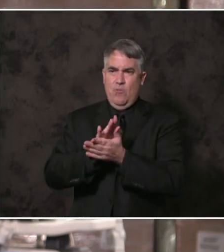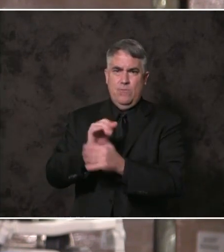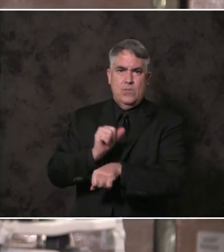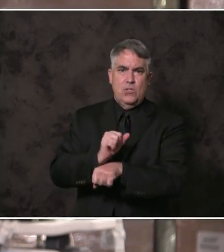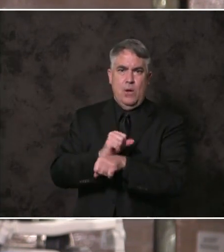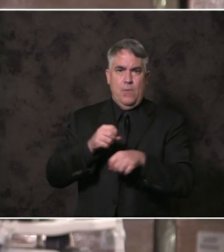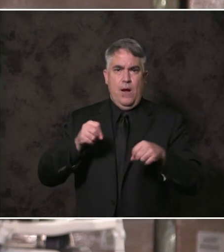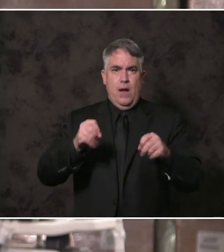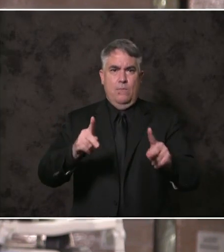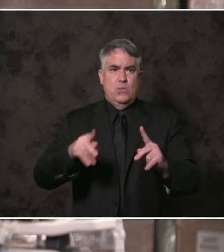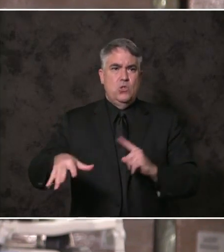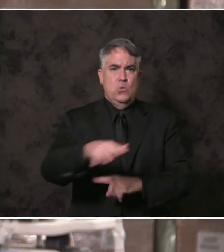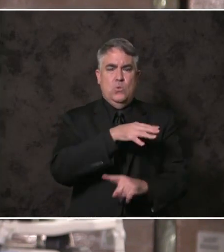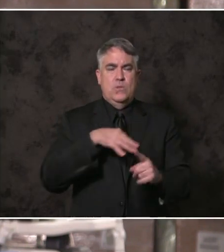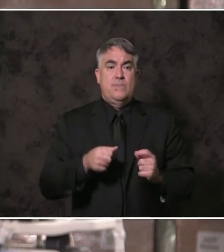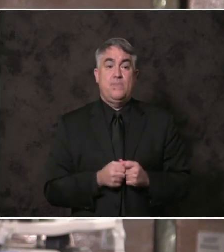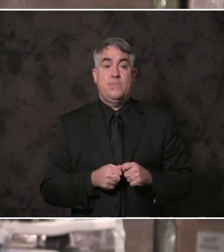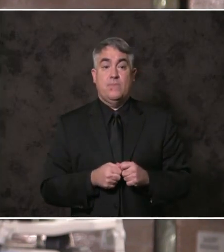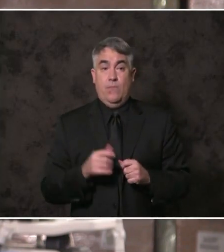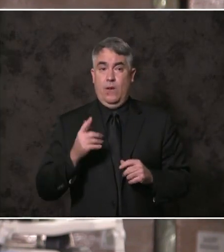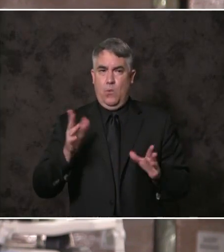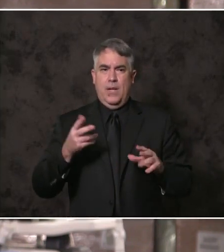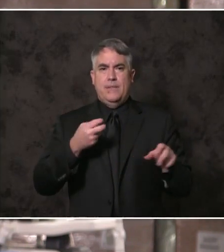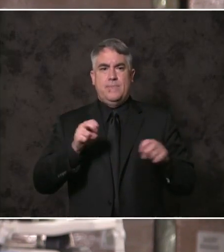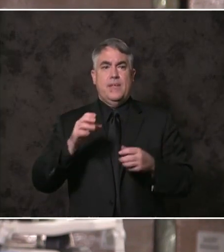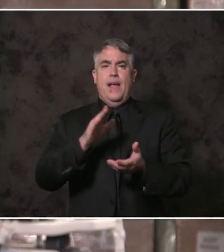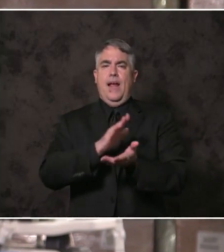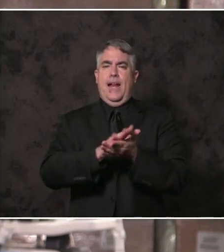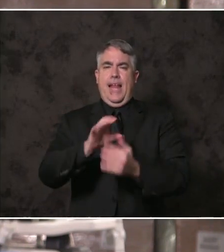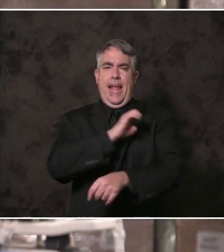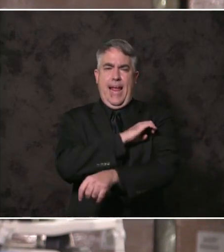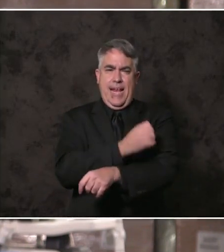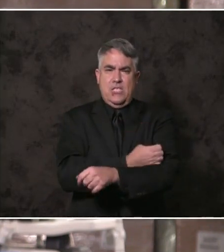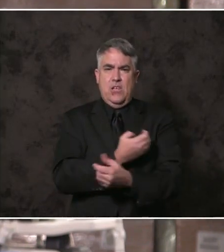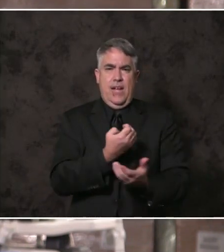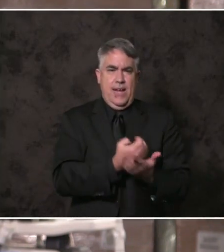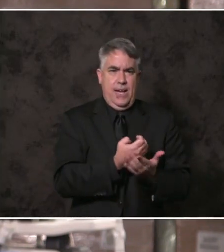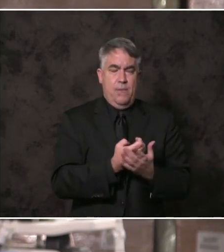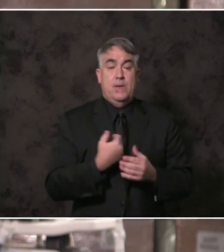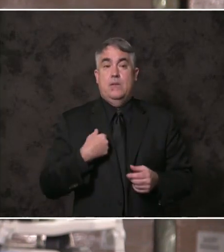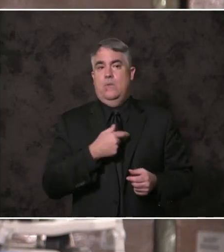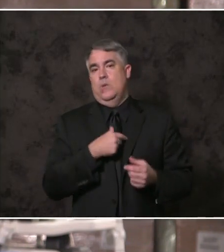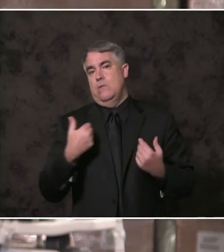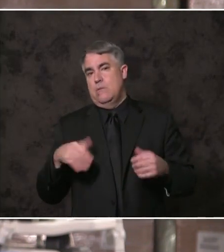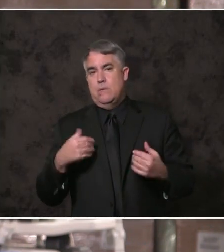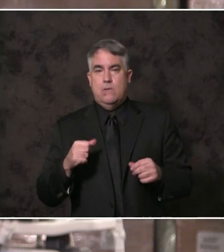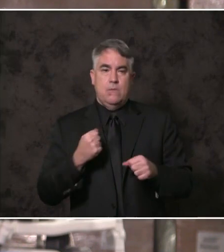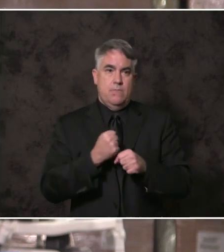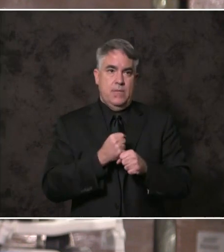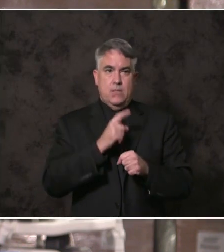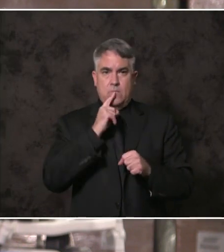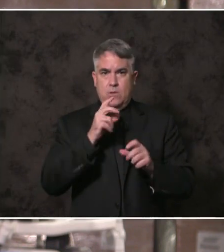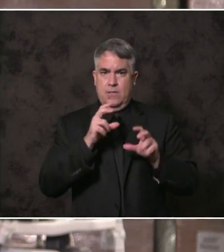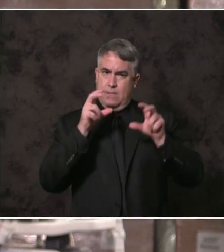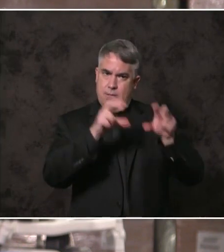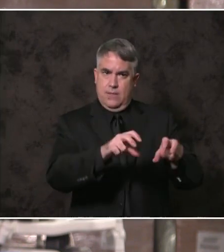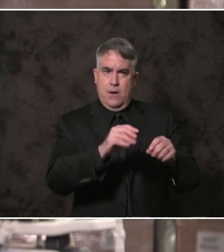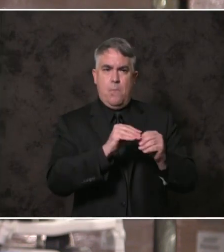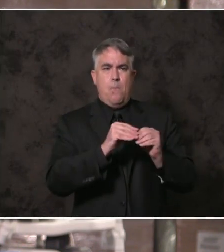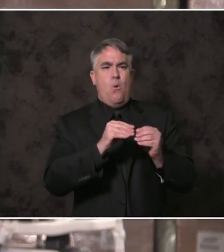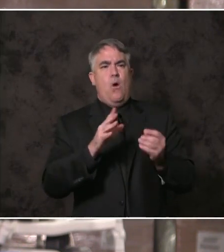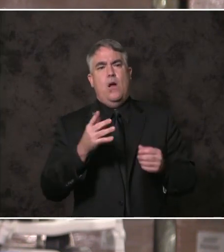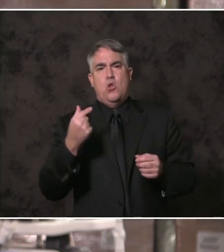as we transition to a clean energy economy, we will ensure the investments we make going green, those